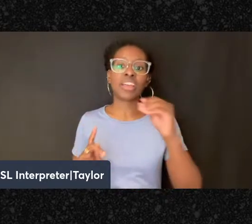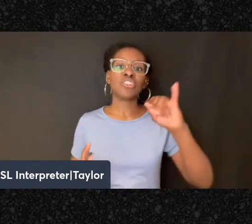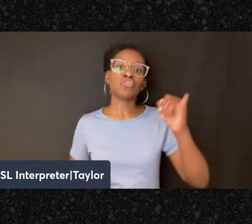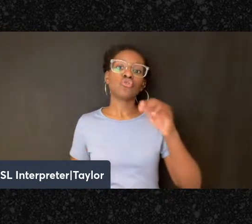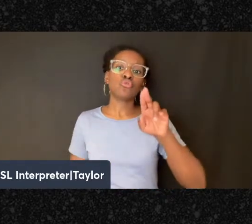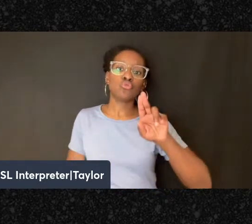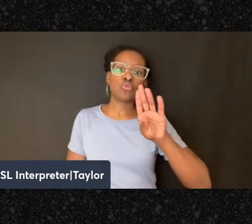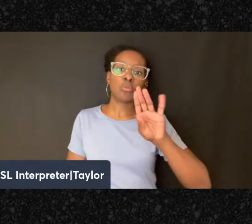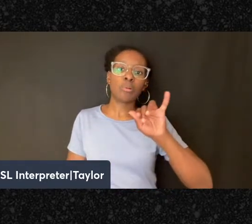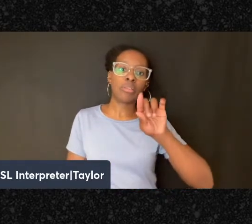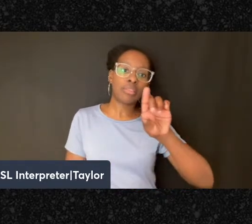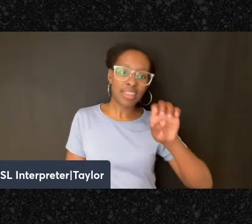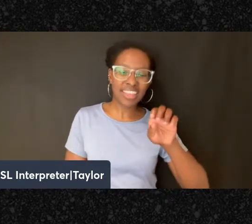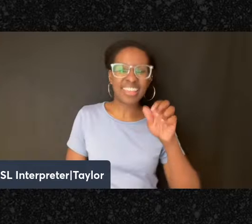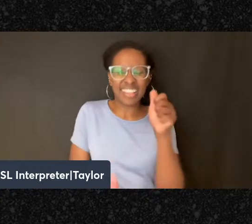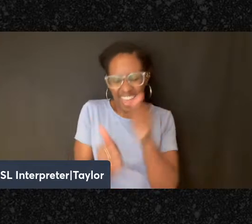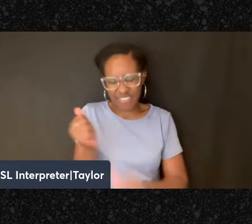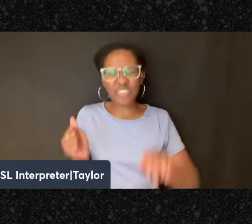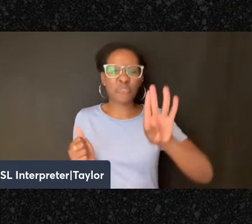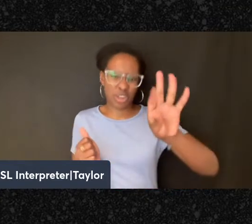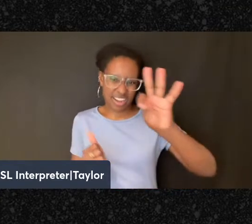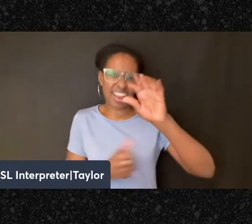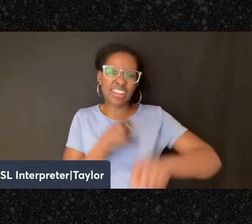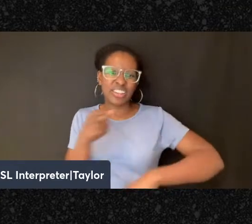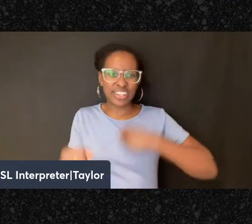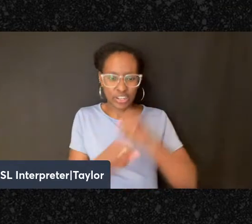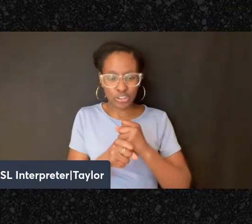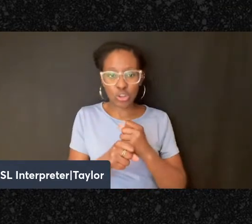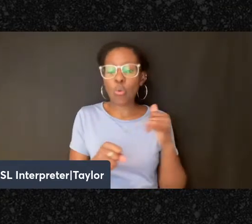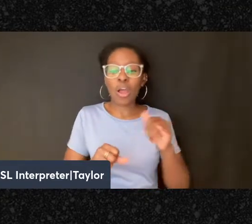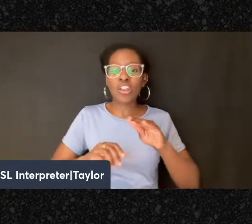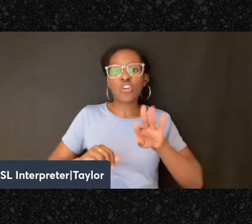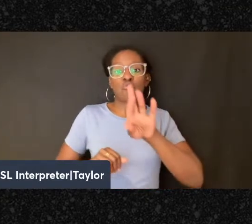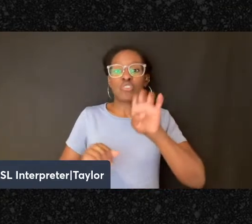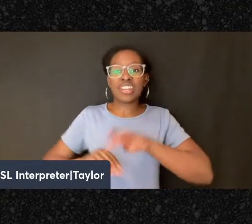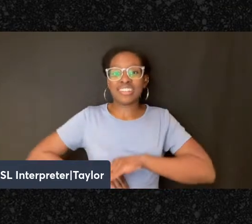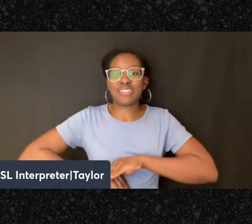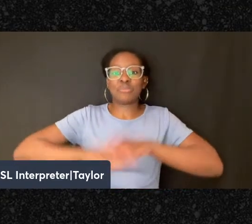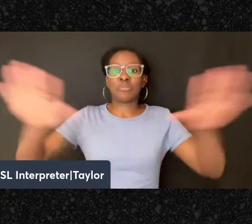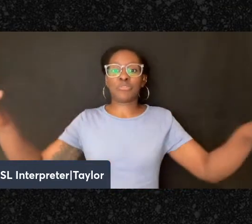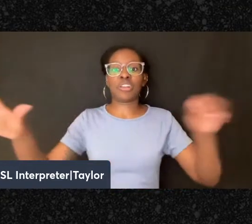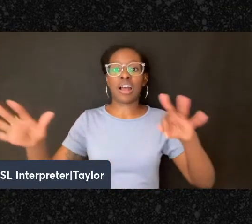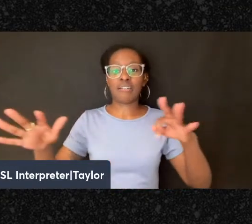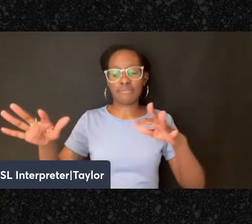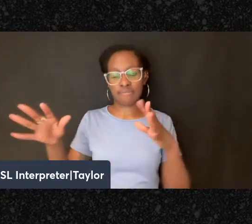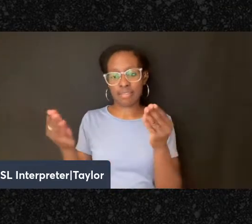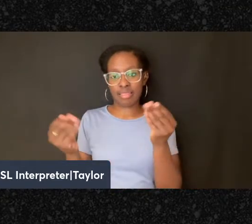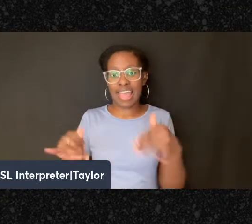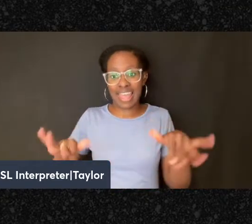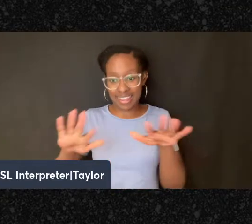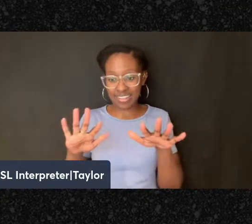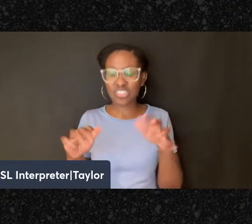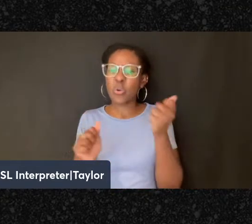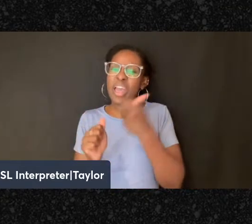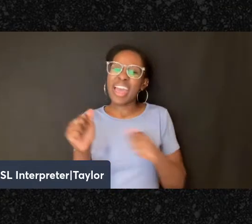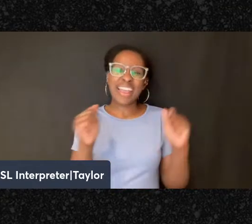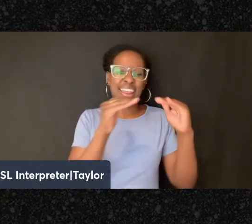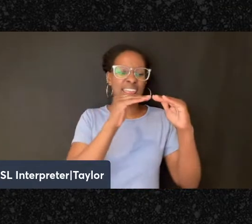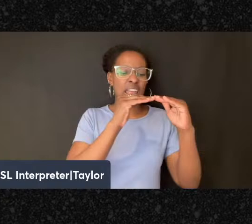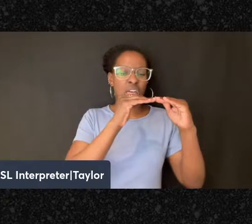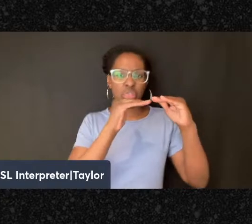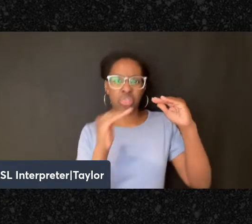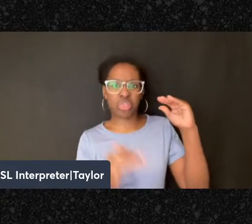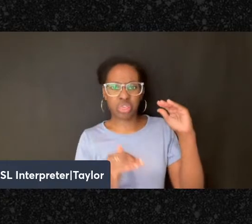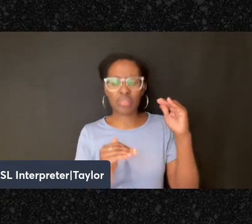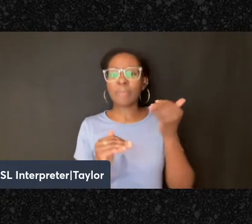sabbaticals, every 49 years, which involved the mass redistribution of land, so that any inequality that had been